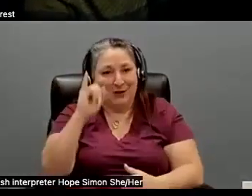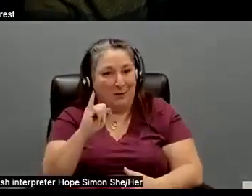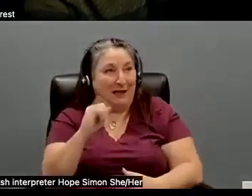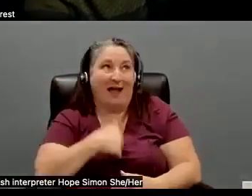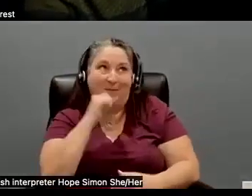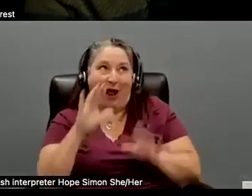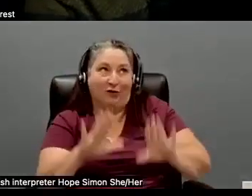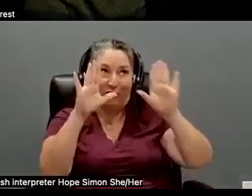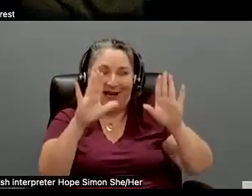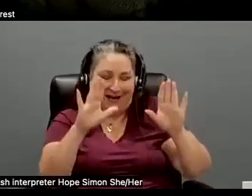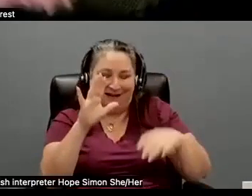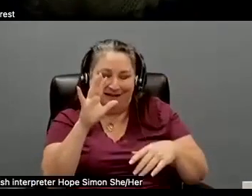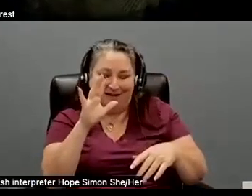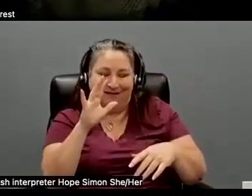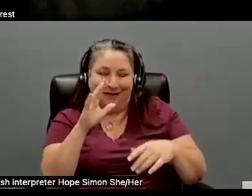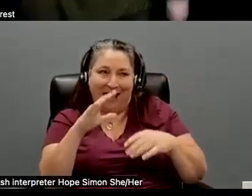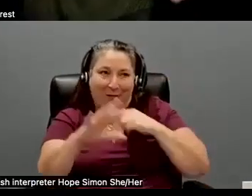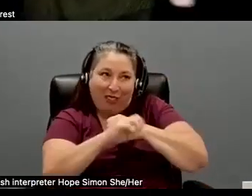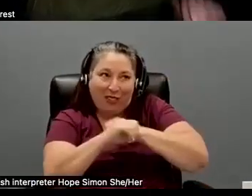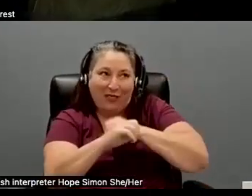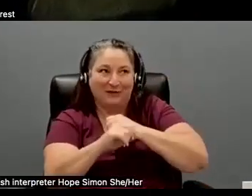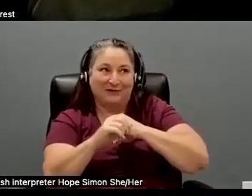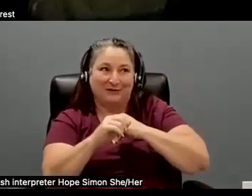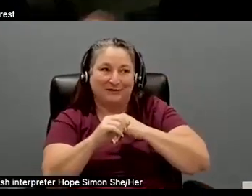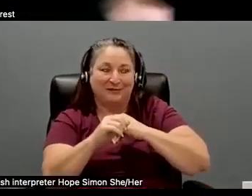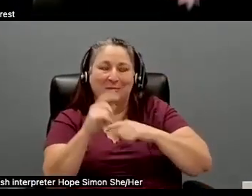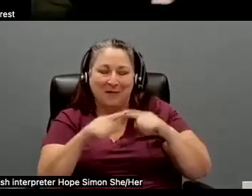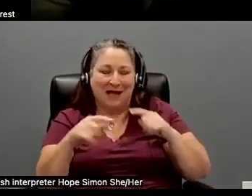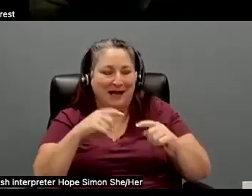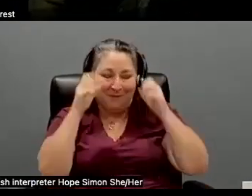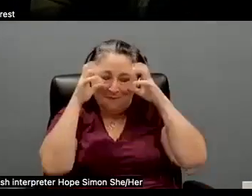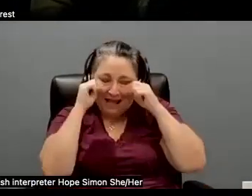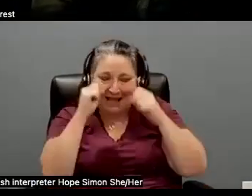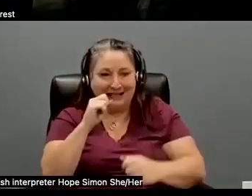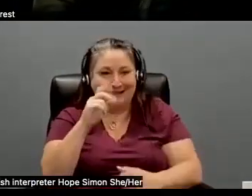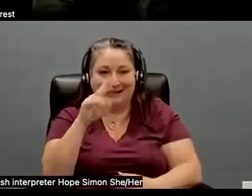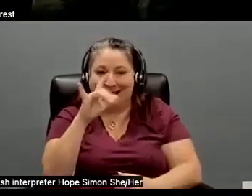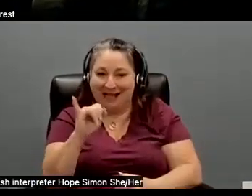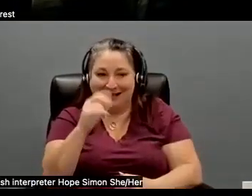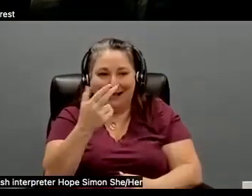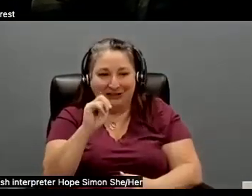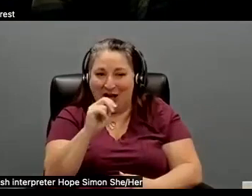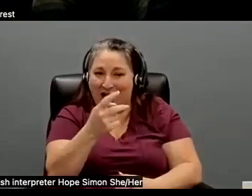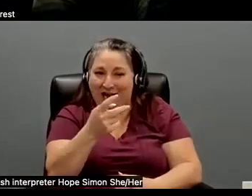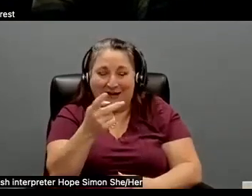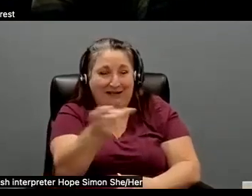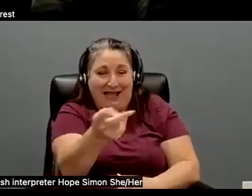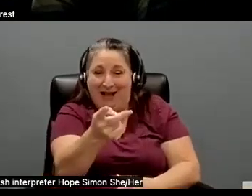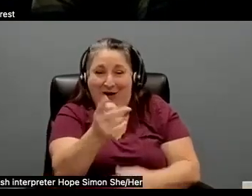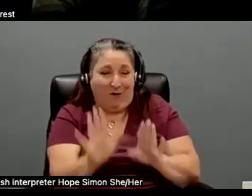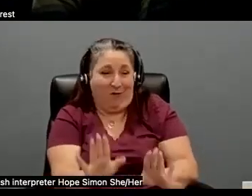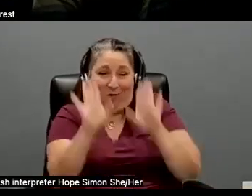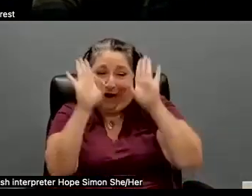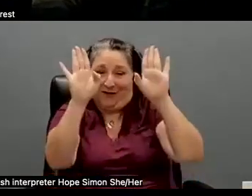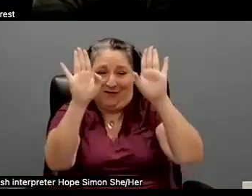part of it, but I'm amazed that Kelly and, and, and John are fantastic at, um, you